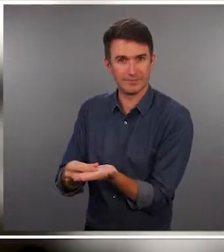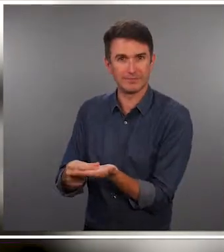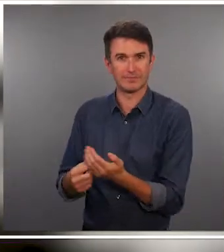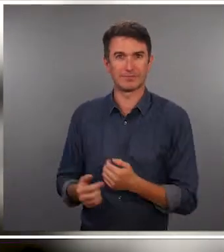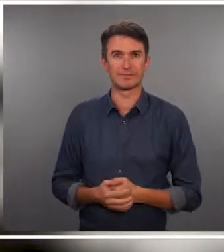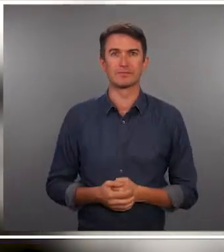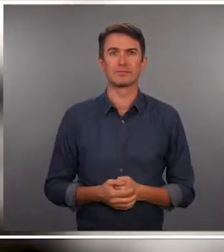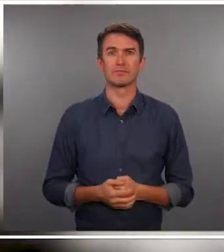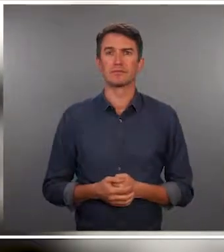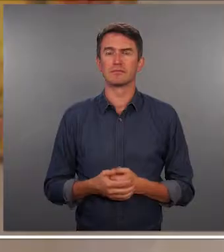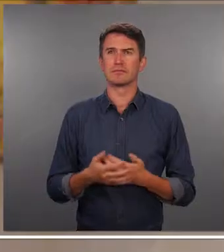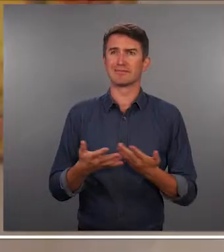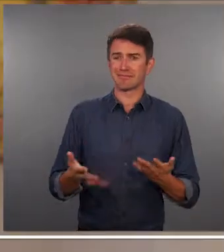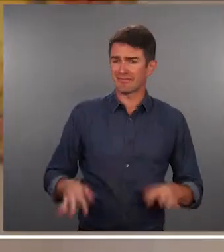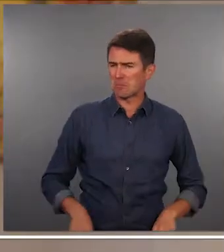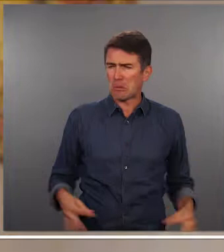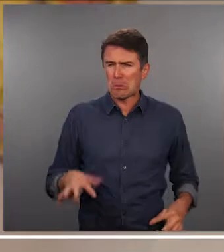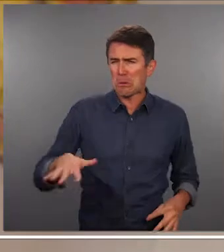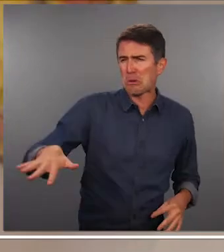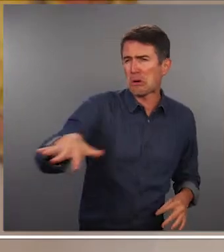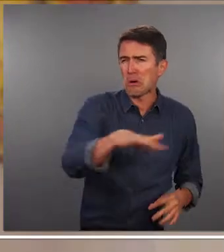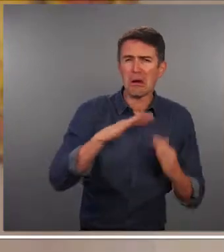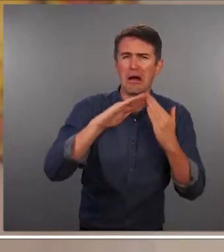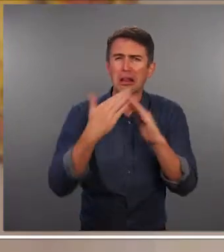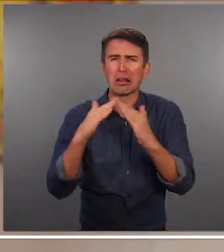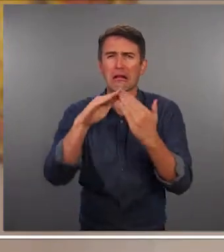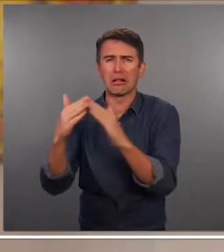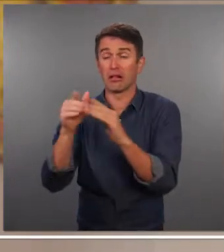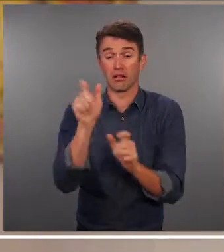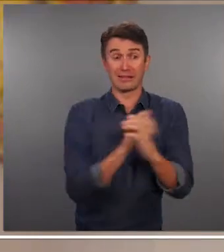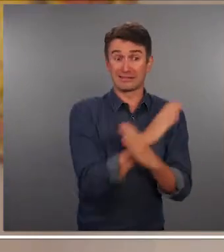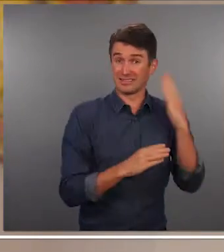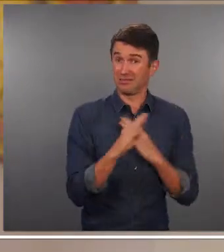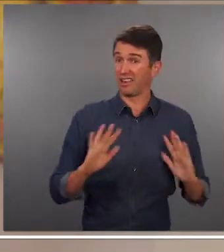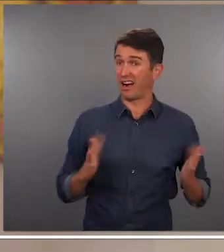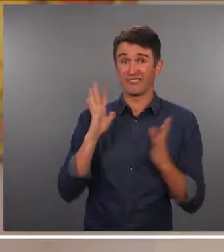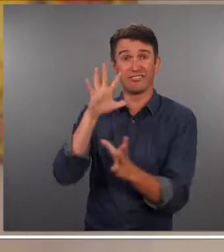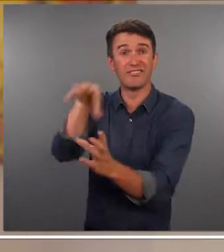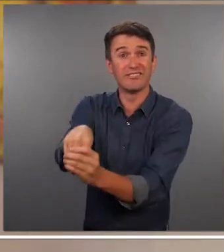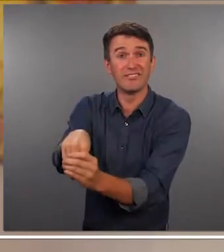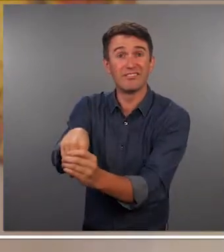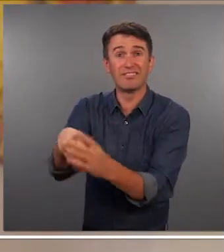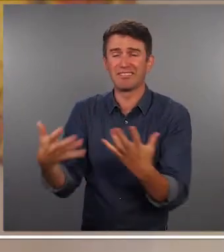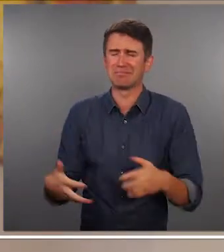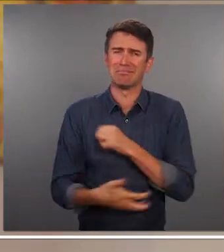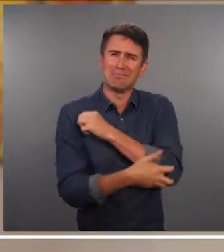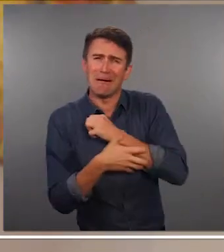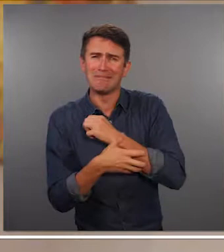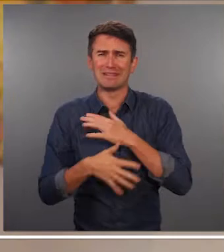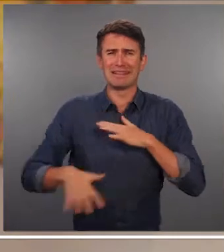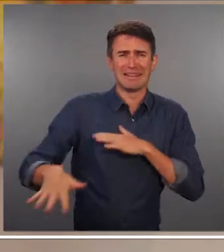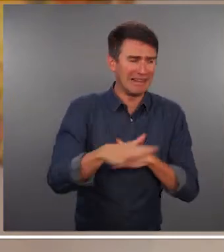Girls with Disabilities, Uganda When you go to, the slums, where persons with disabilities, you know, because of poverty